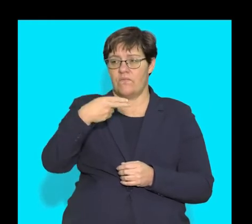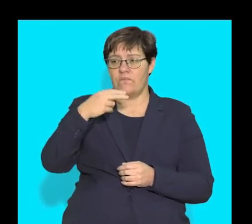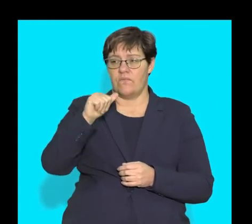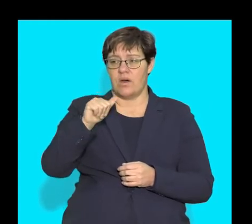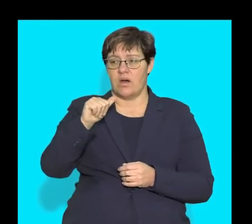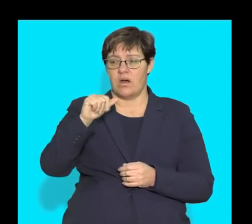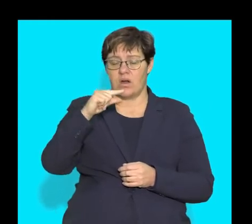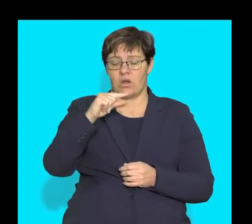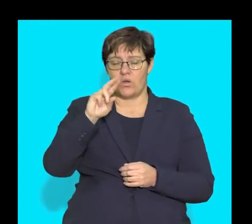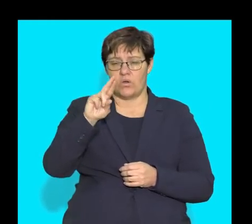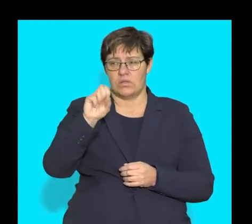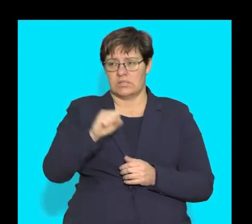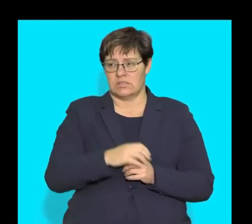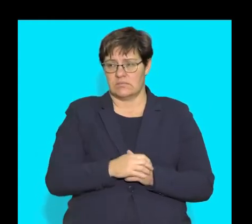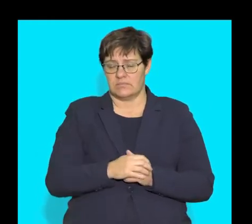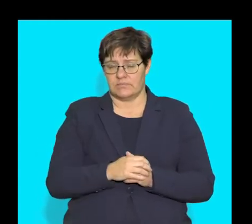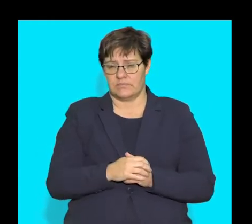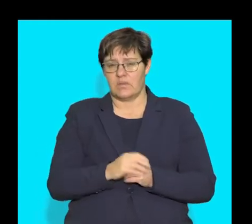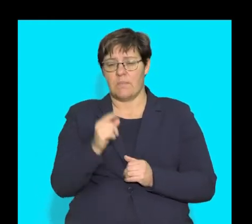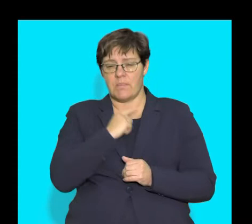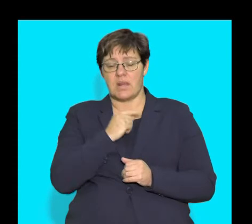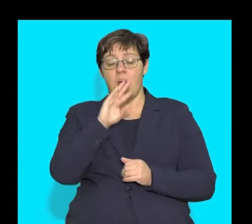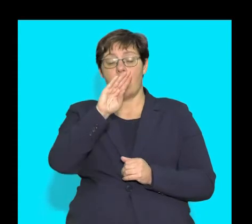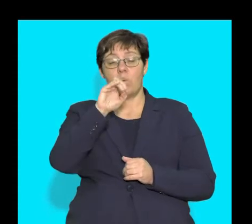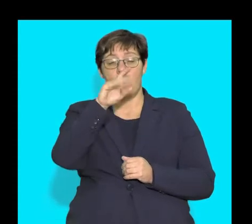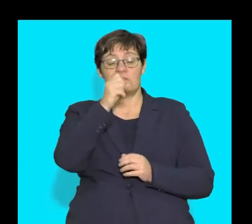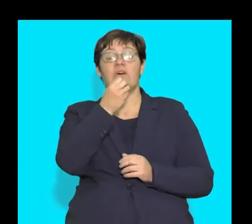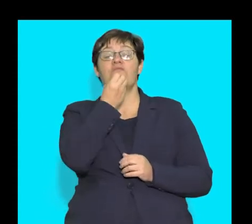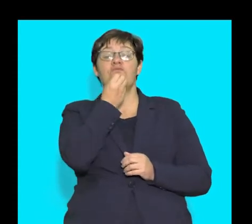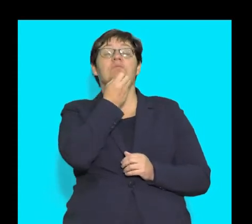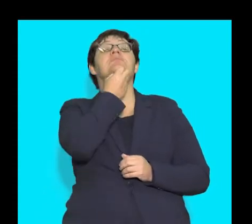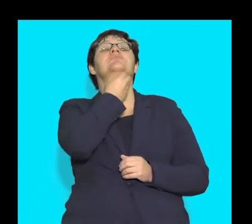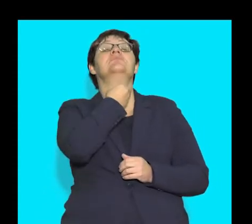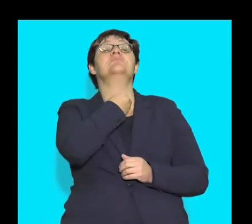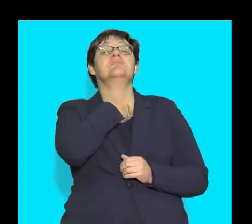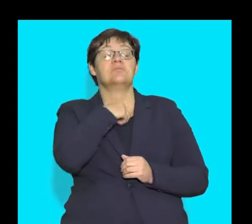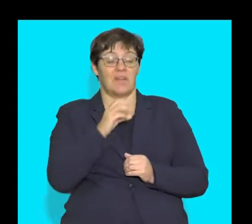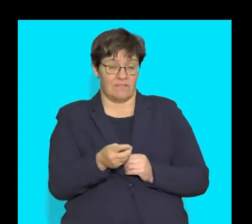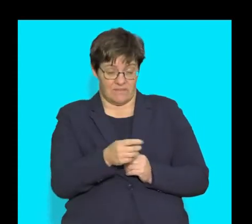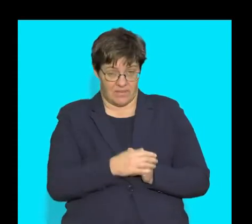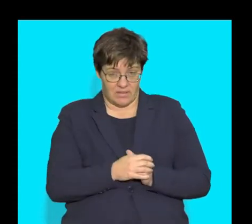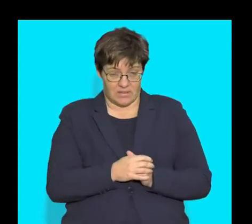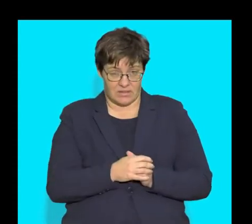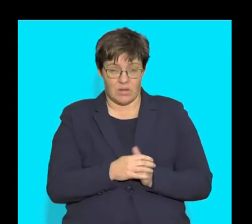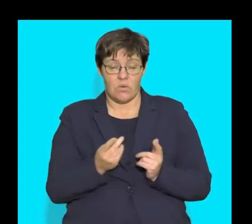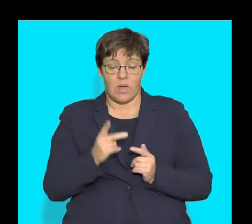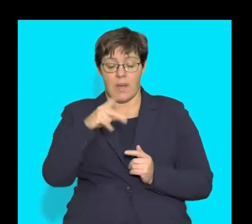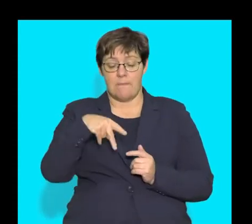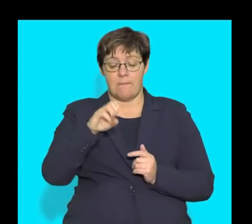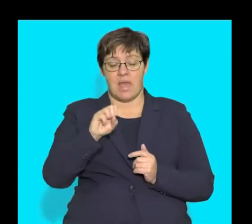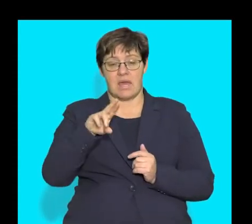the process of the bolus, which is that ball of food, moves down to a process called peristalsis.